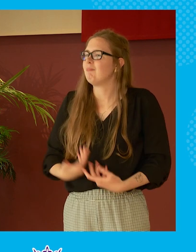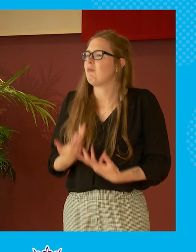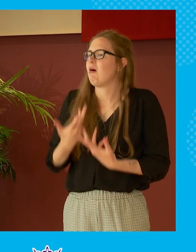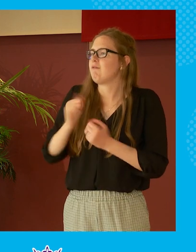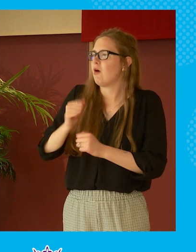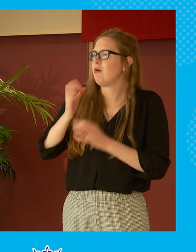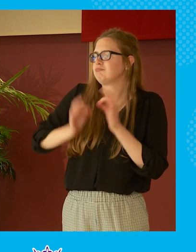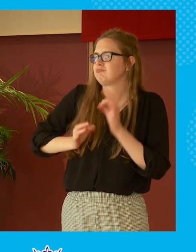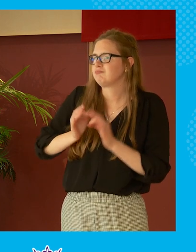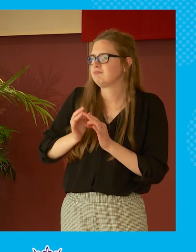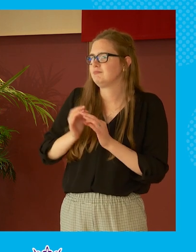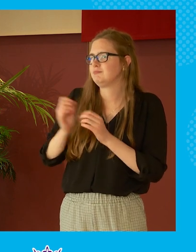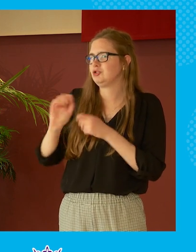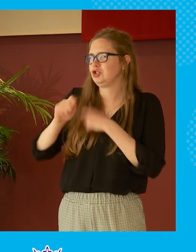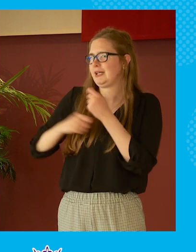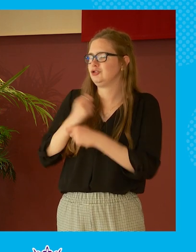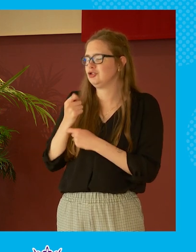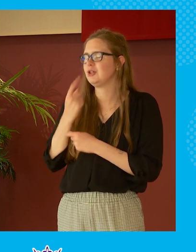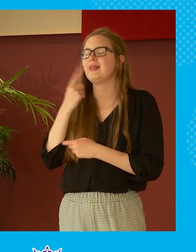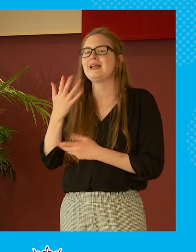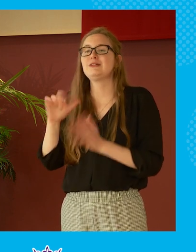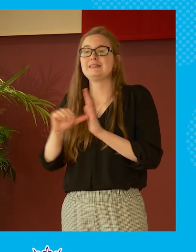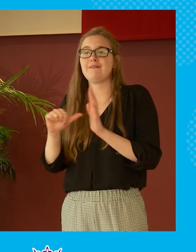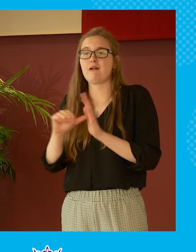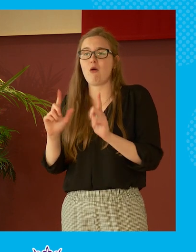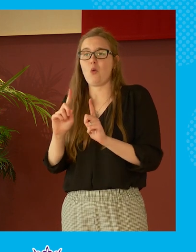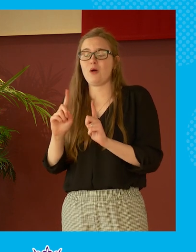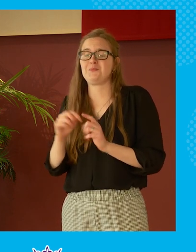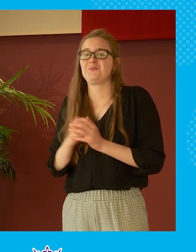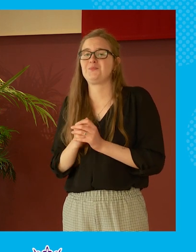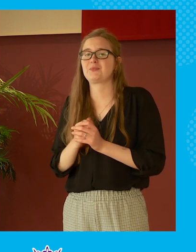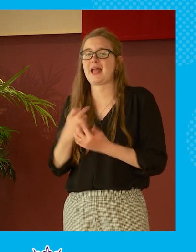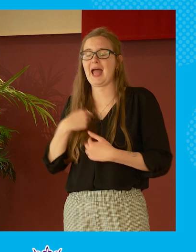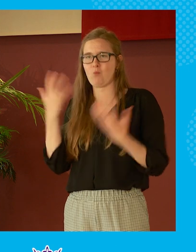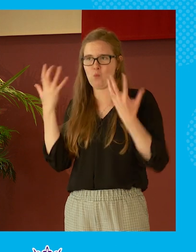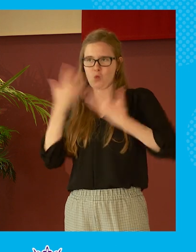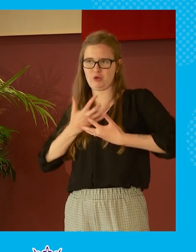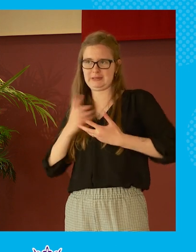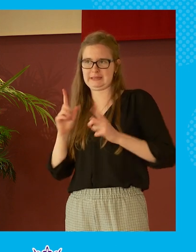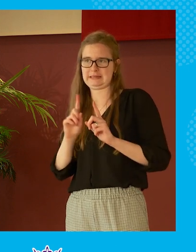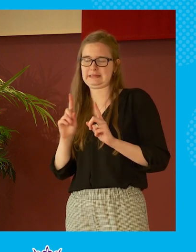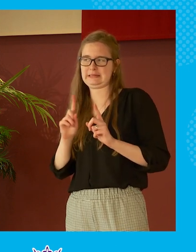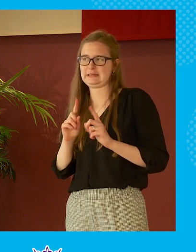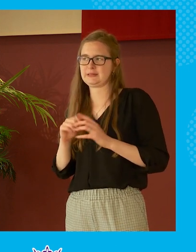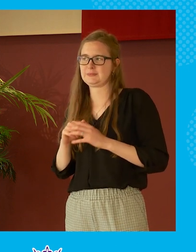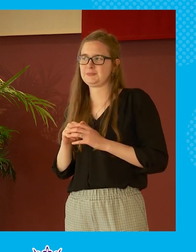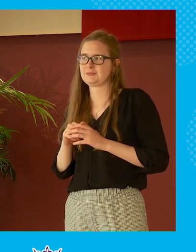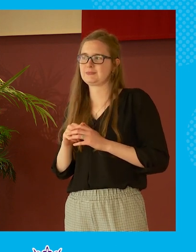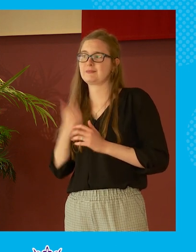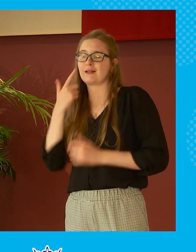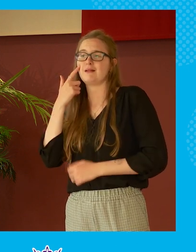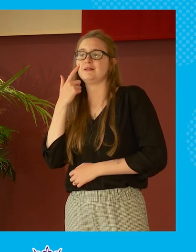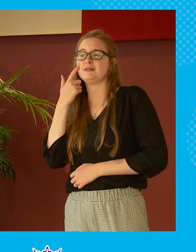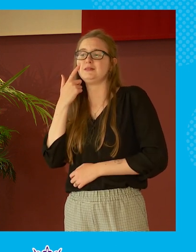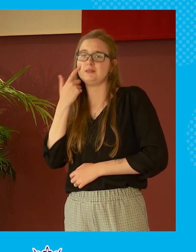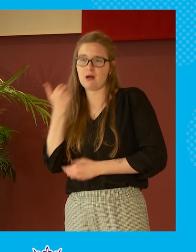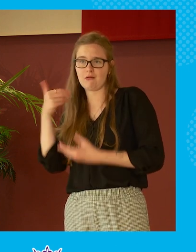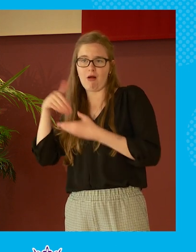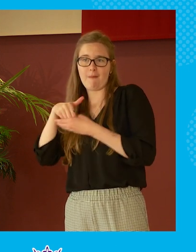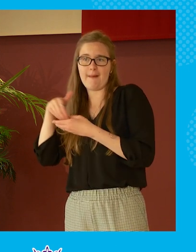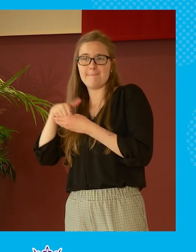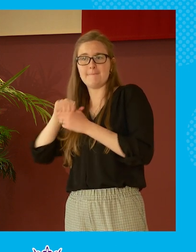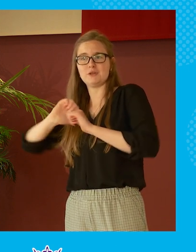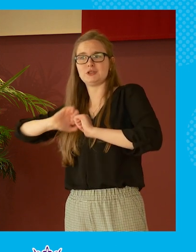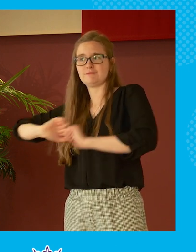says that i think the difficulty that we have i'm particularly concerned about the younger members